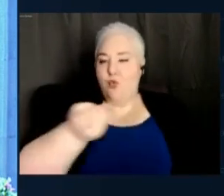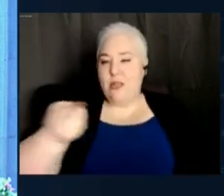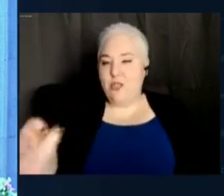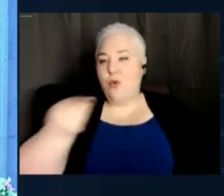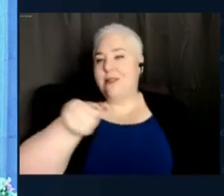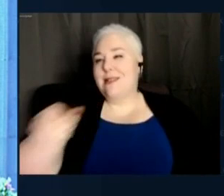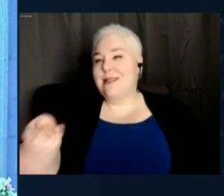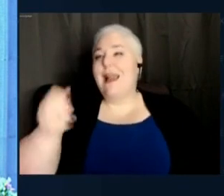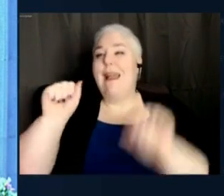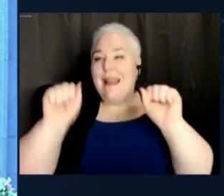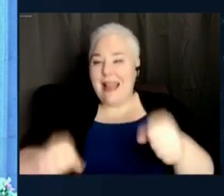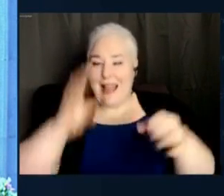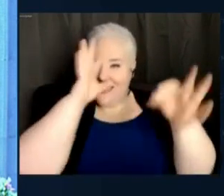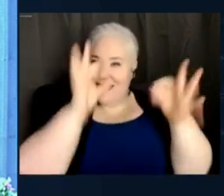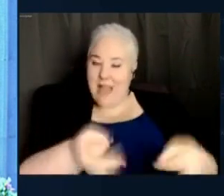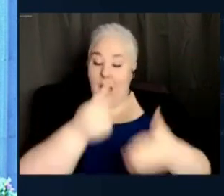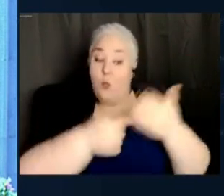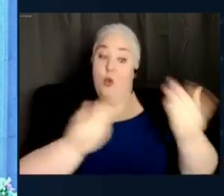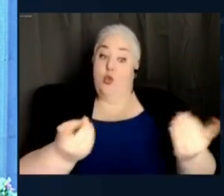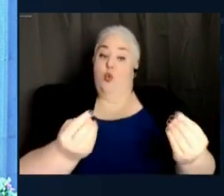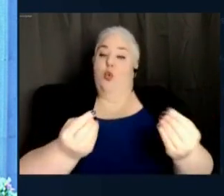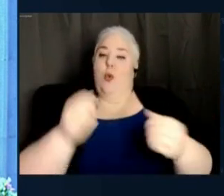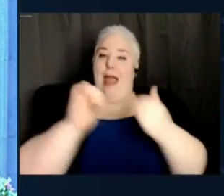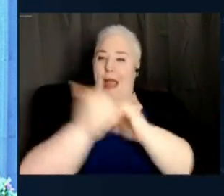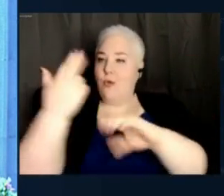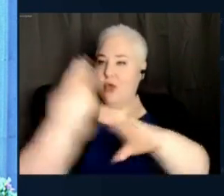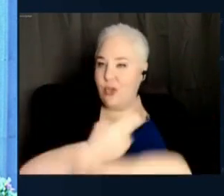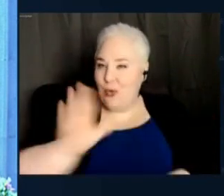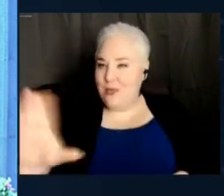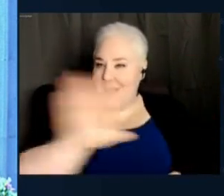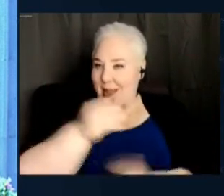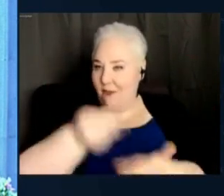can decide what to do with economic development funds.